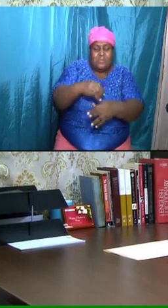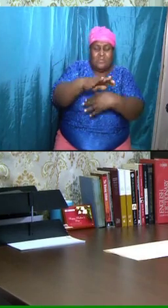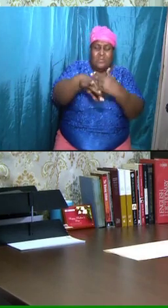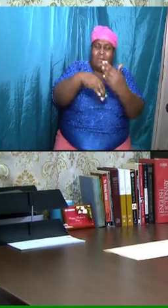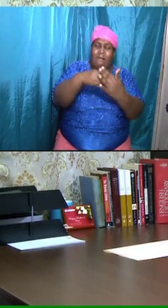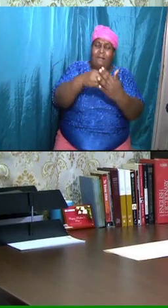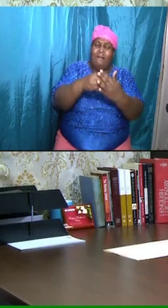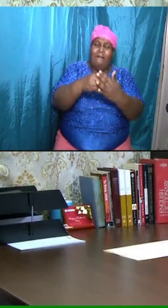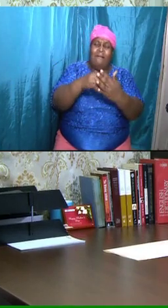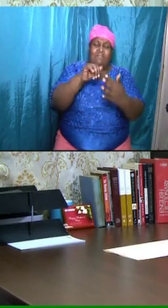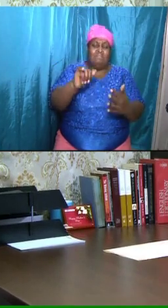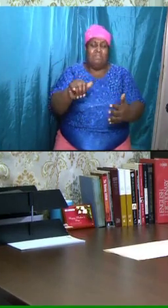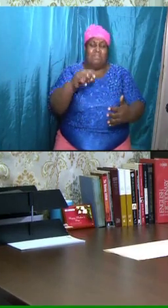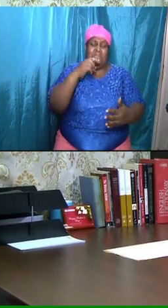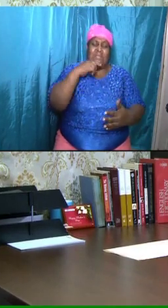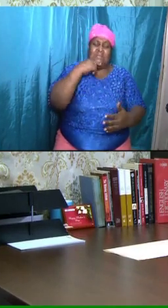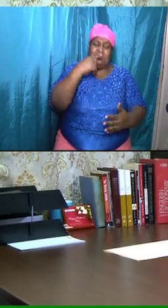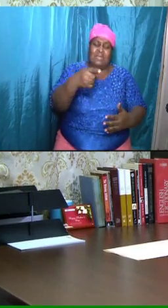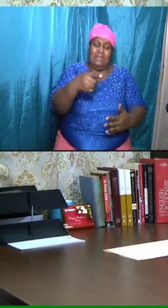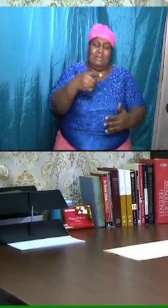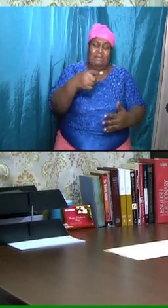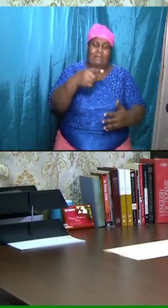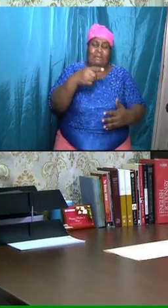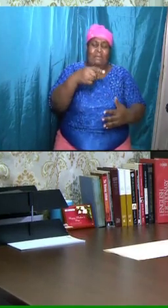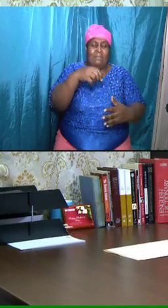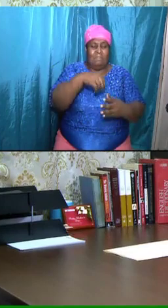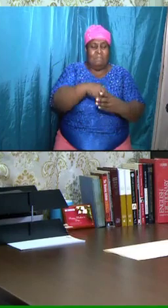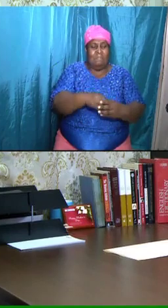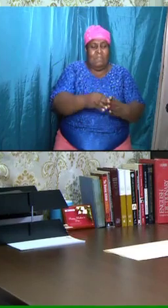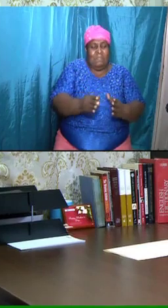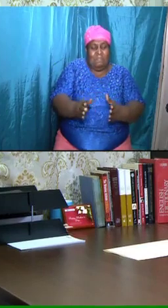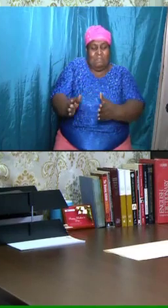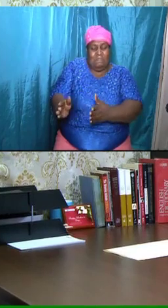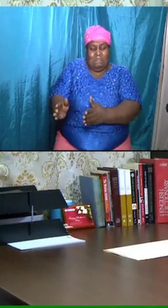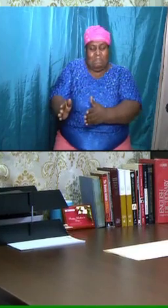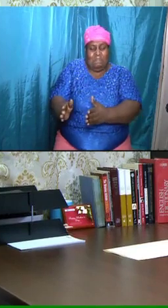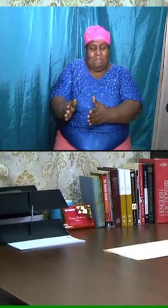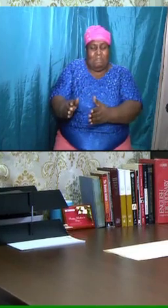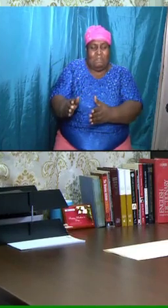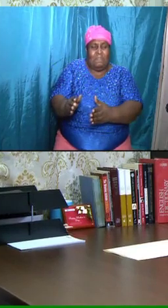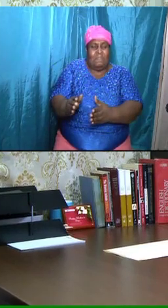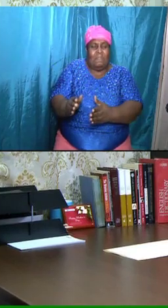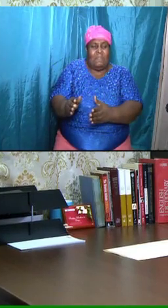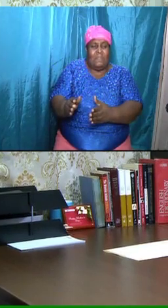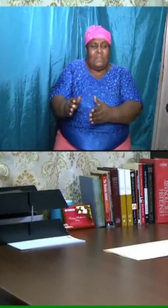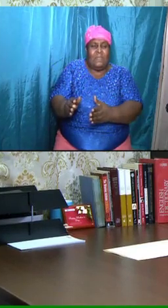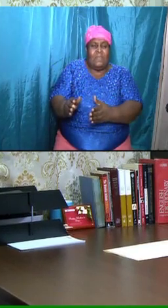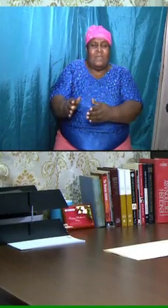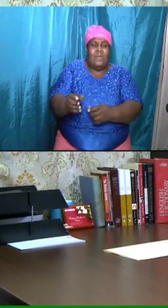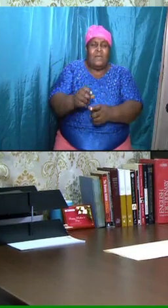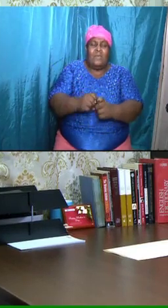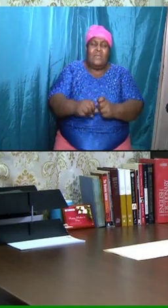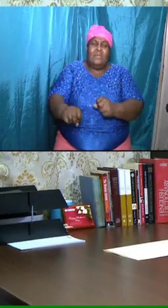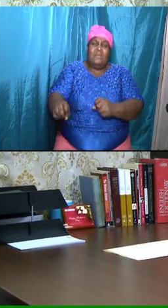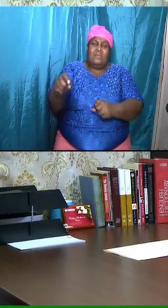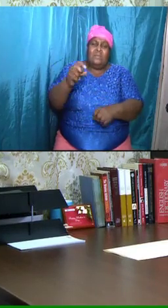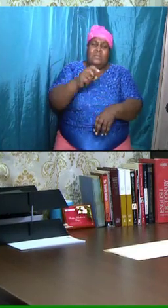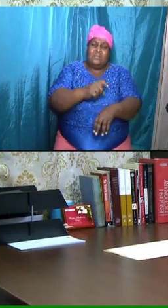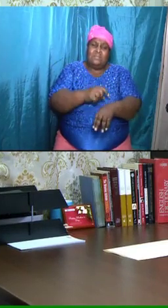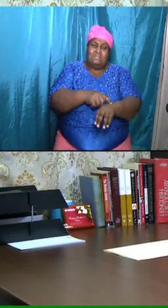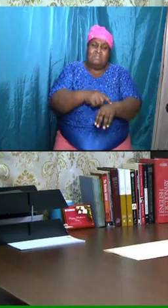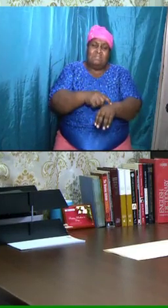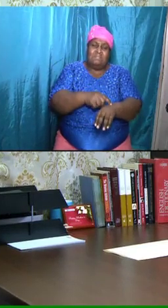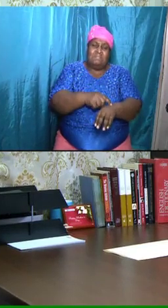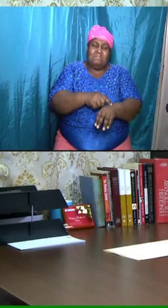saying in some perspective in terms of a sequence of events.